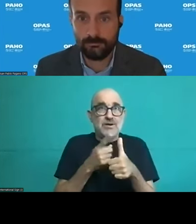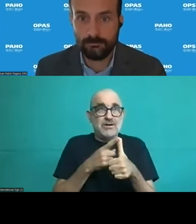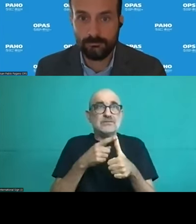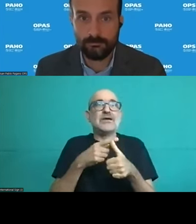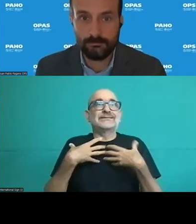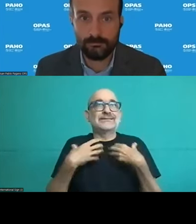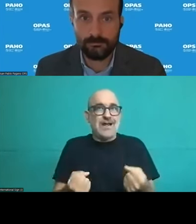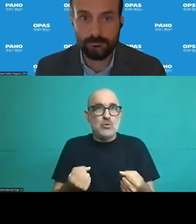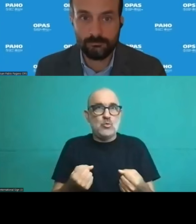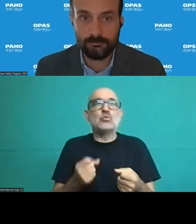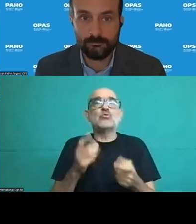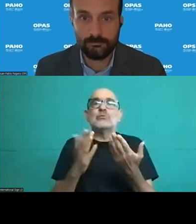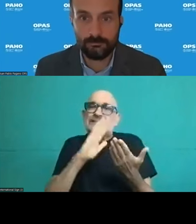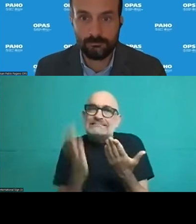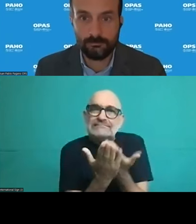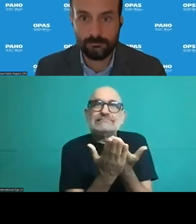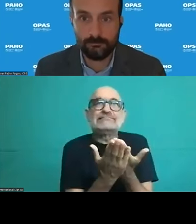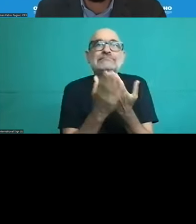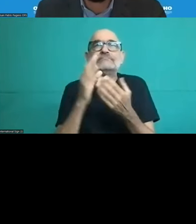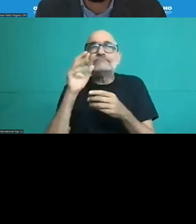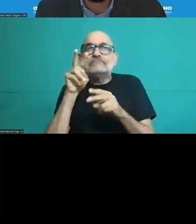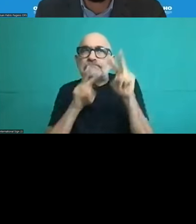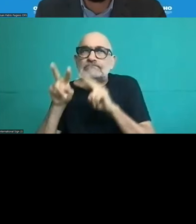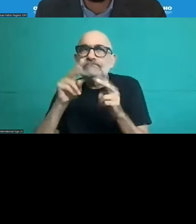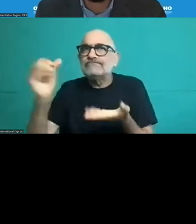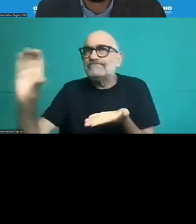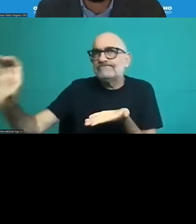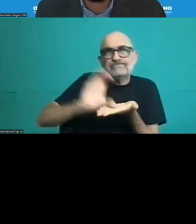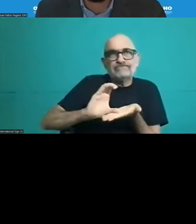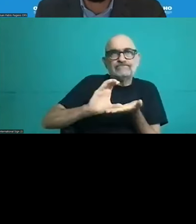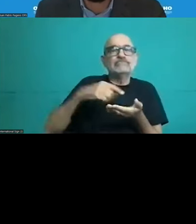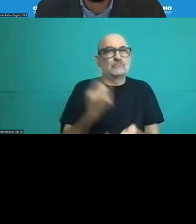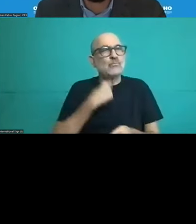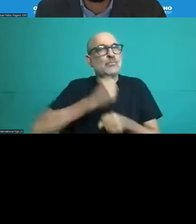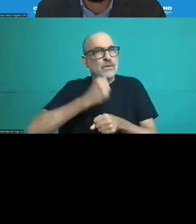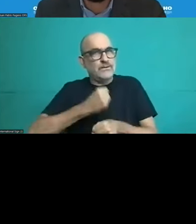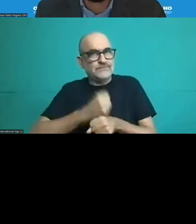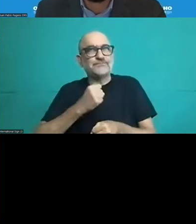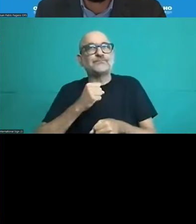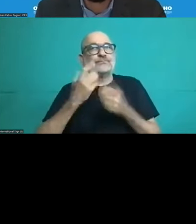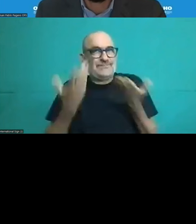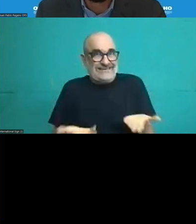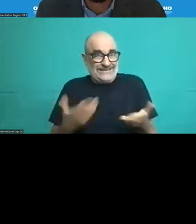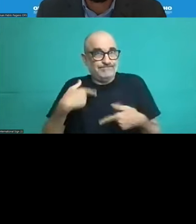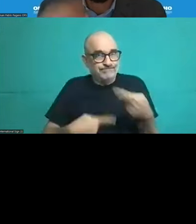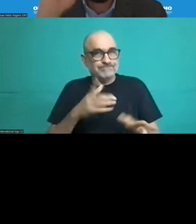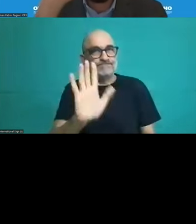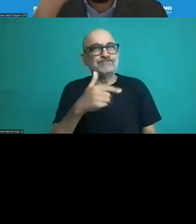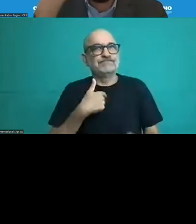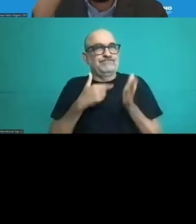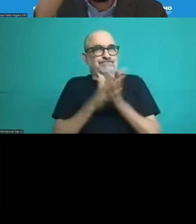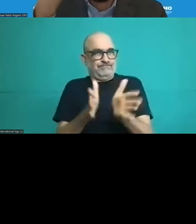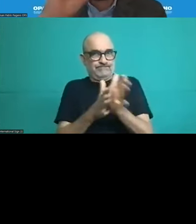this is something that we're going that we're delving into right now in certification of these providers